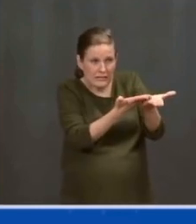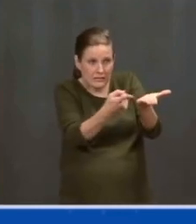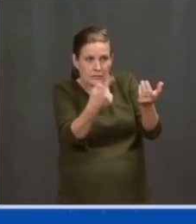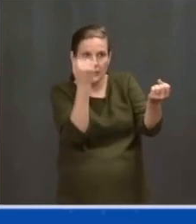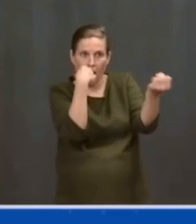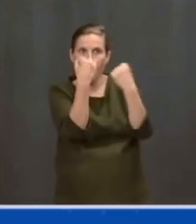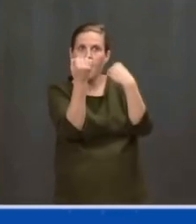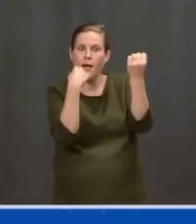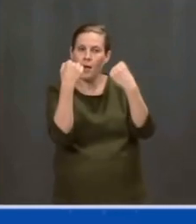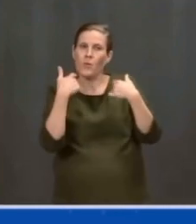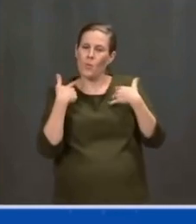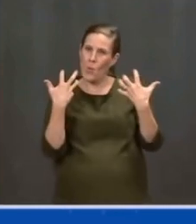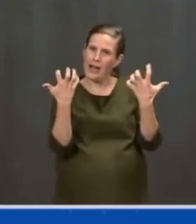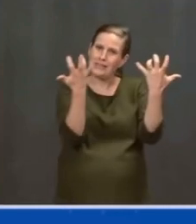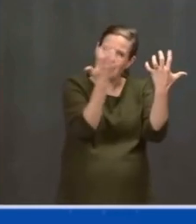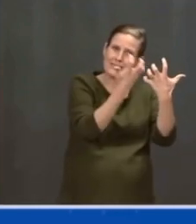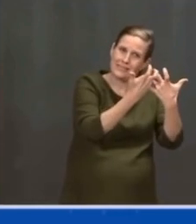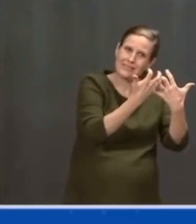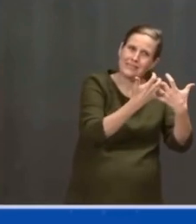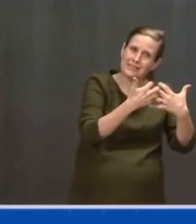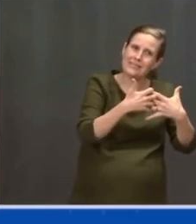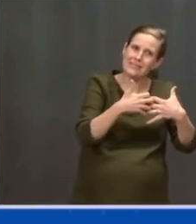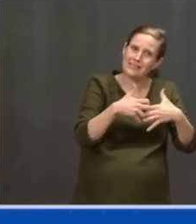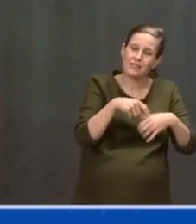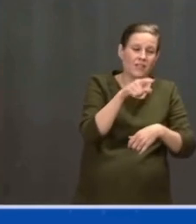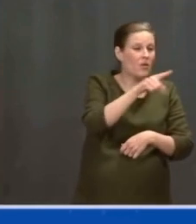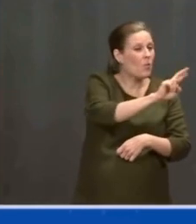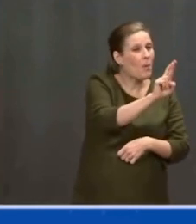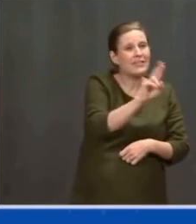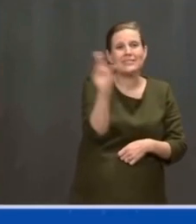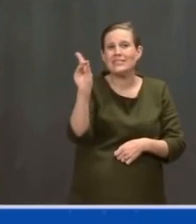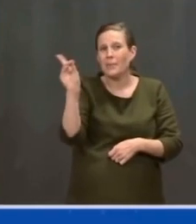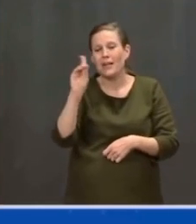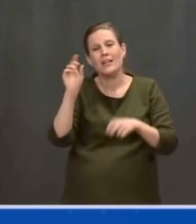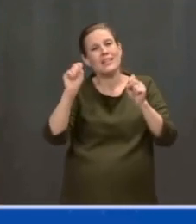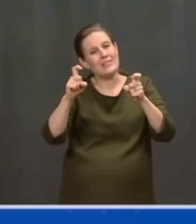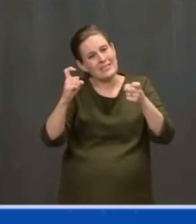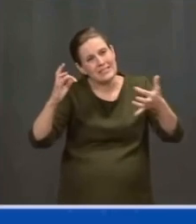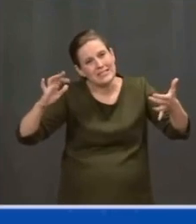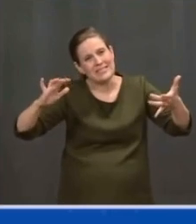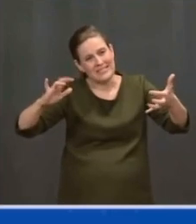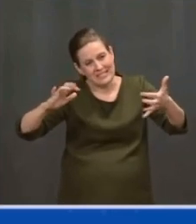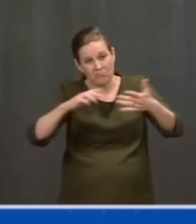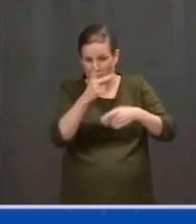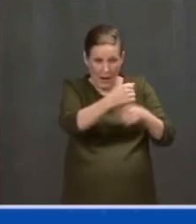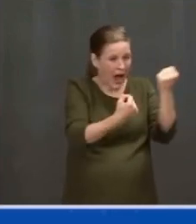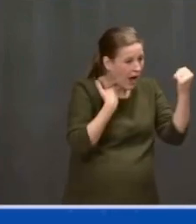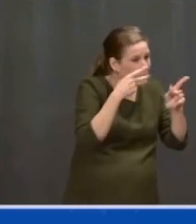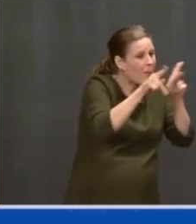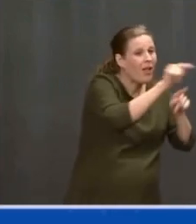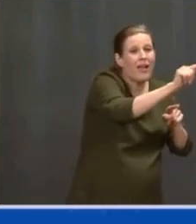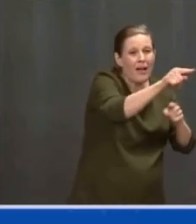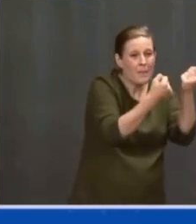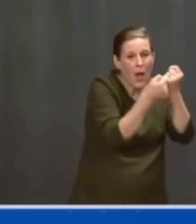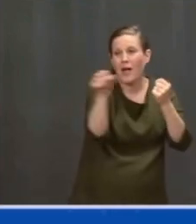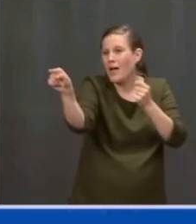We're overwhelming bipartisan support when Republican registered Republican voters. And ask around.